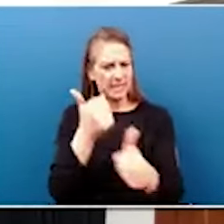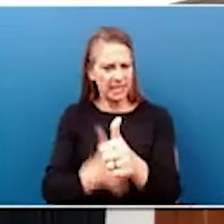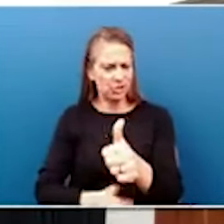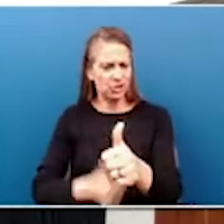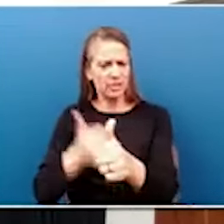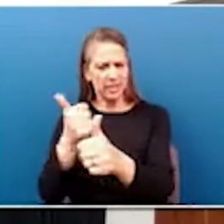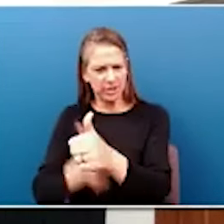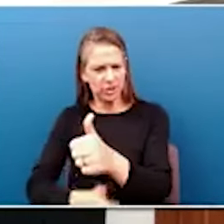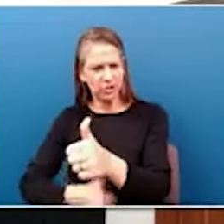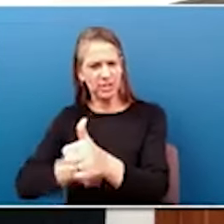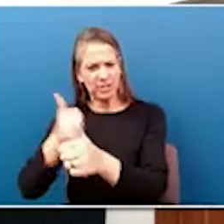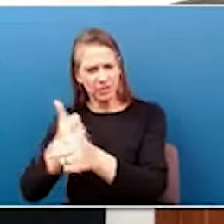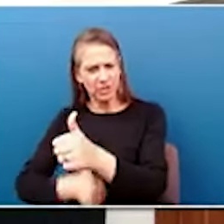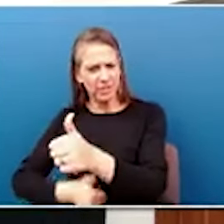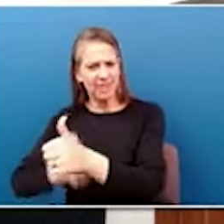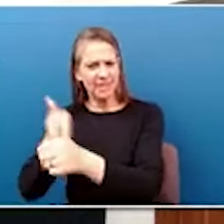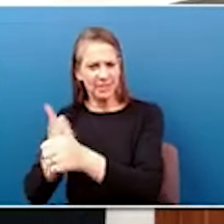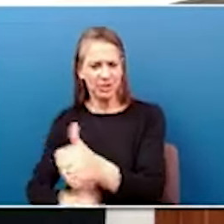you. Thank you, sir.